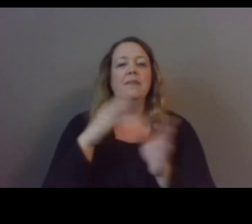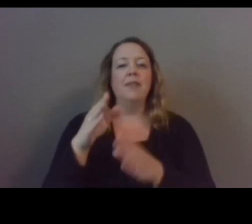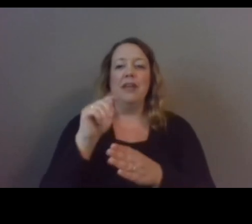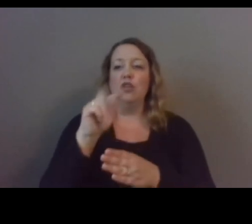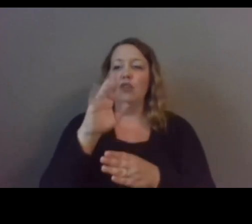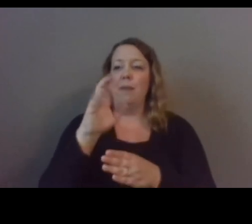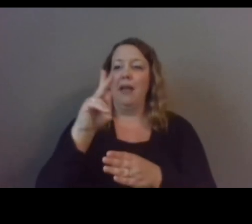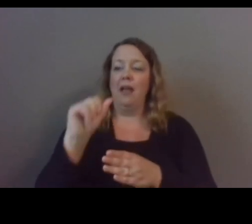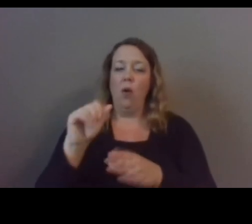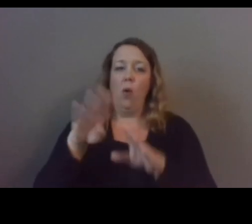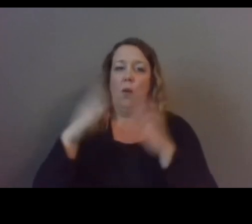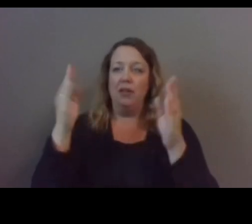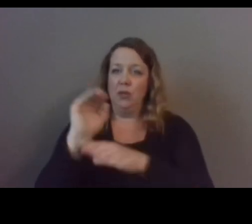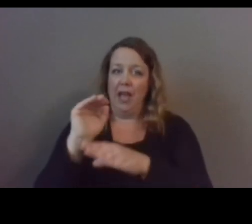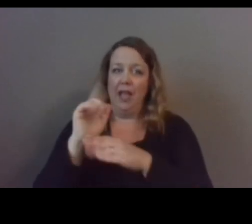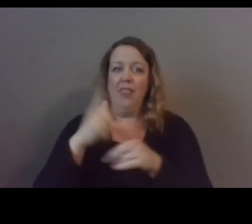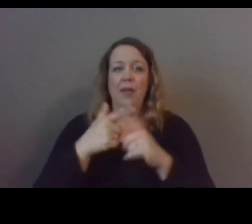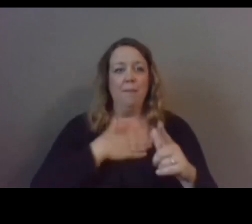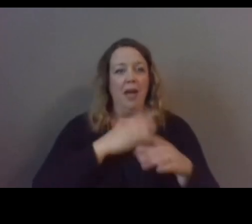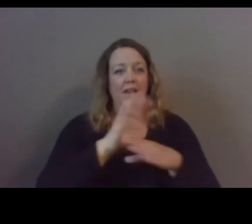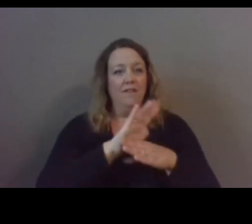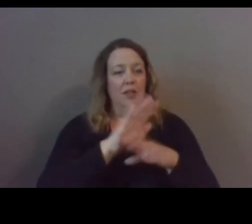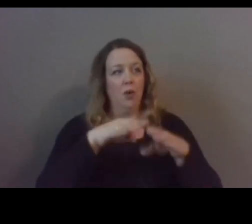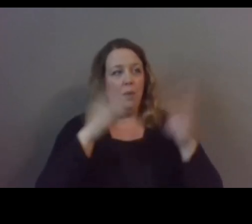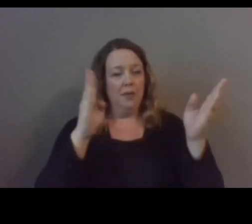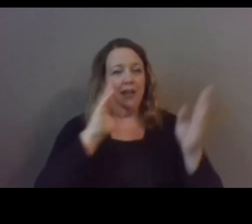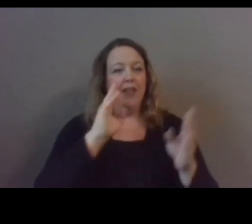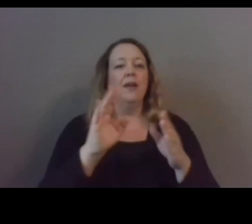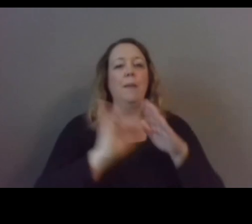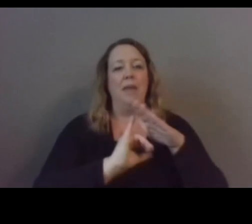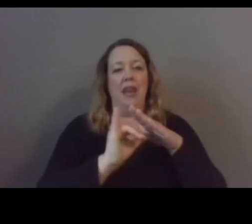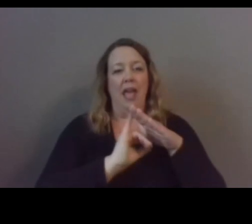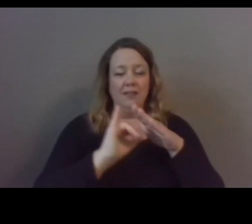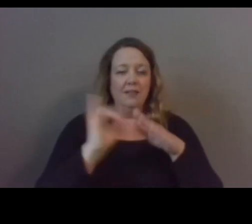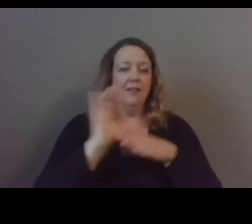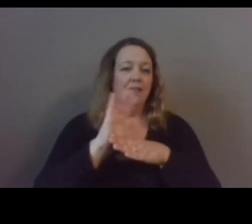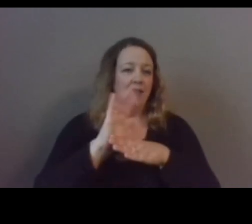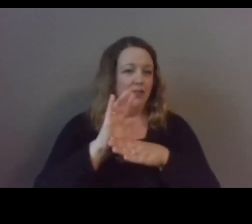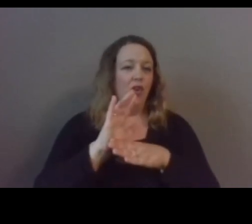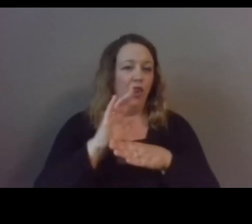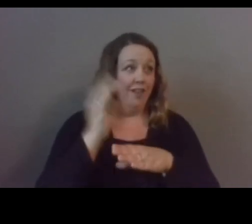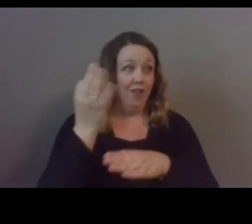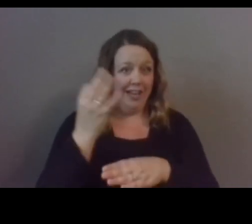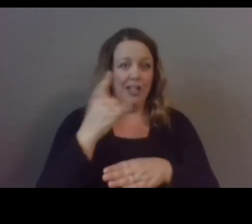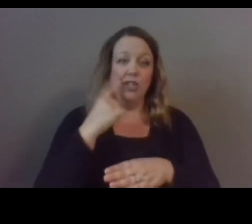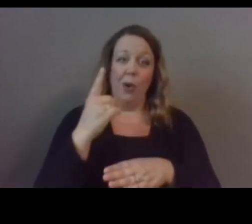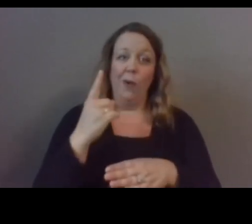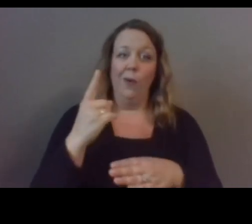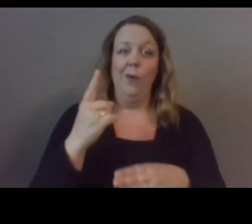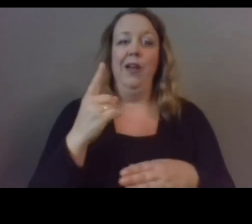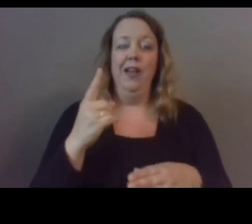and then my film shows at the manhattan film festival friday so it's a wonderful to be able to share a native perspective